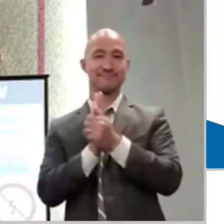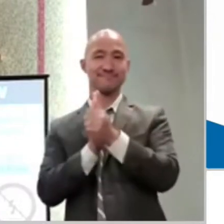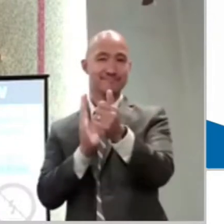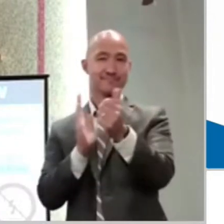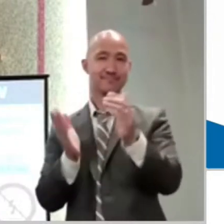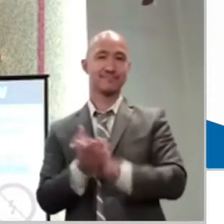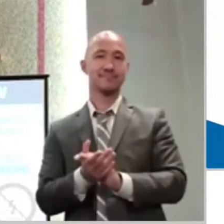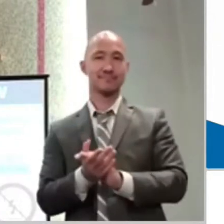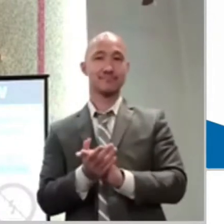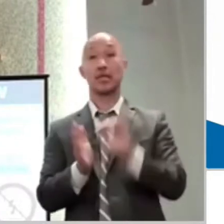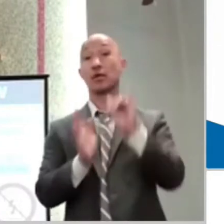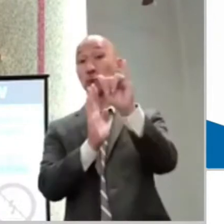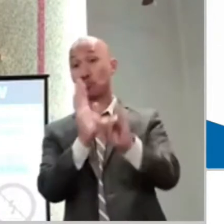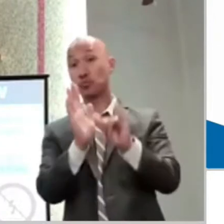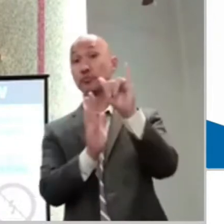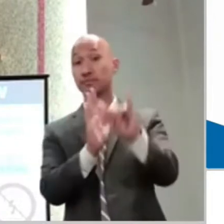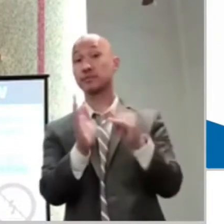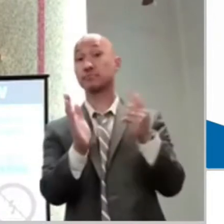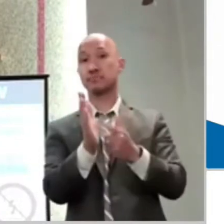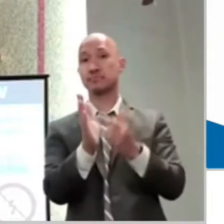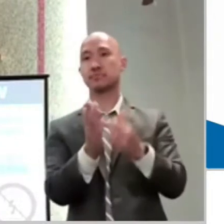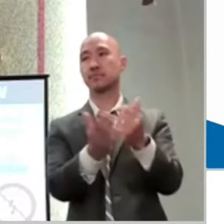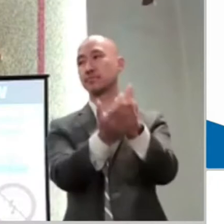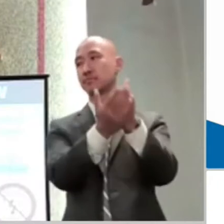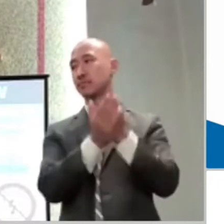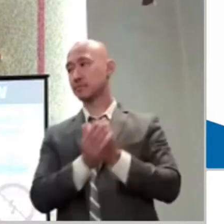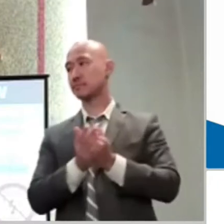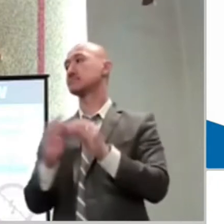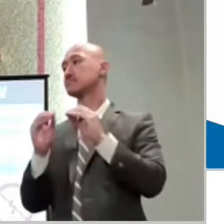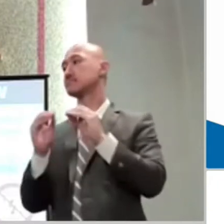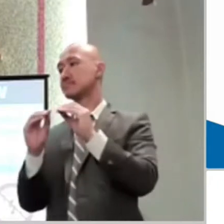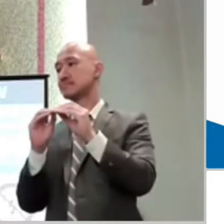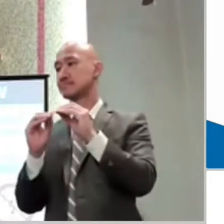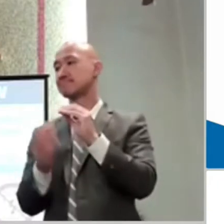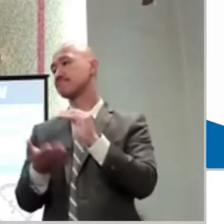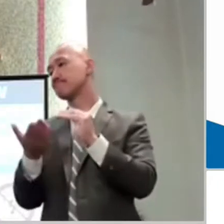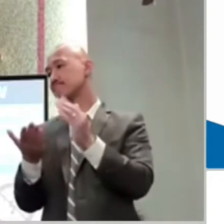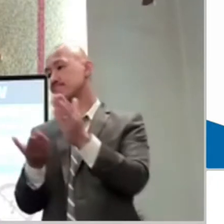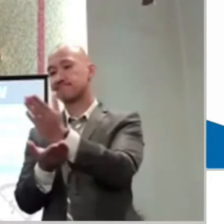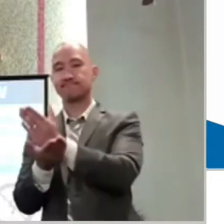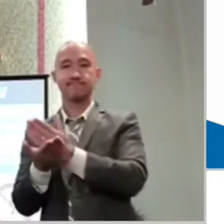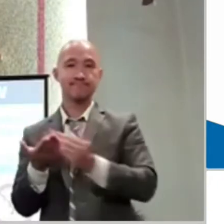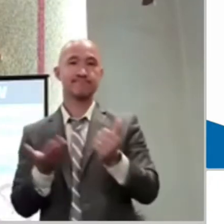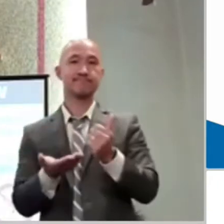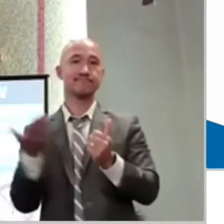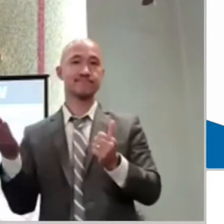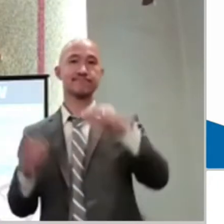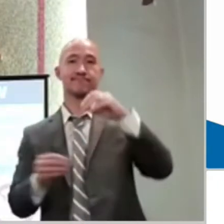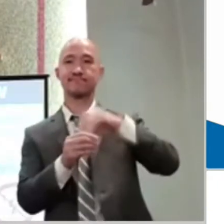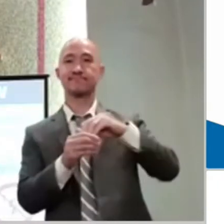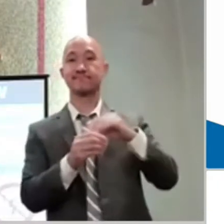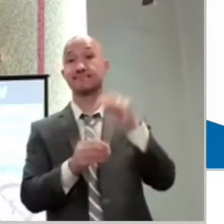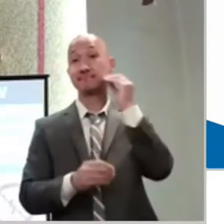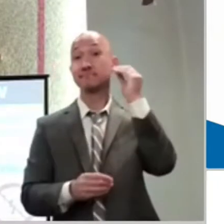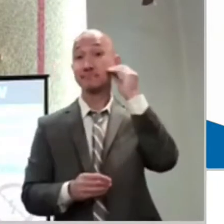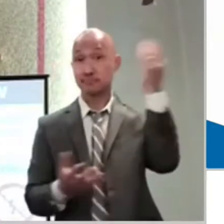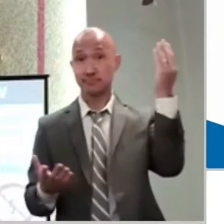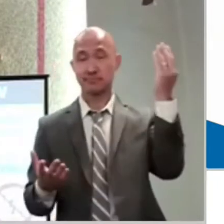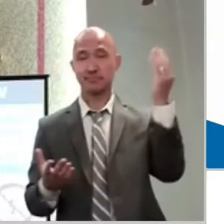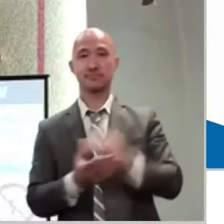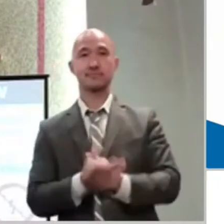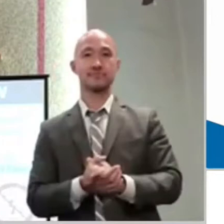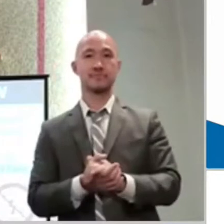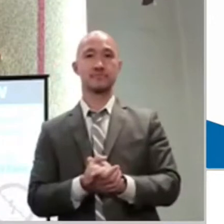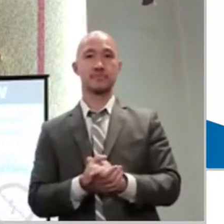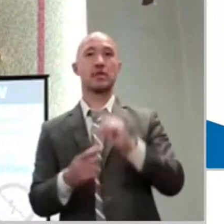has been a great teacher to me in helping me fix some things. And when I'm able to do it, I feel like, yeah, I did it. I have